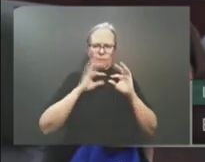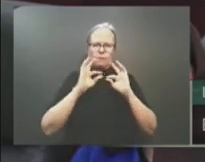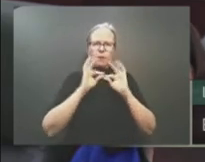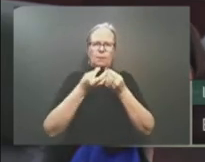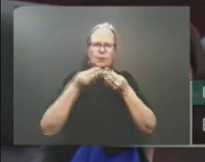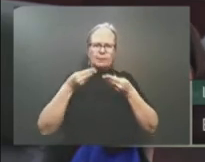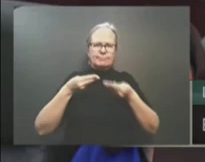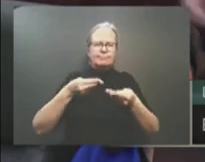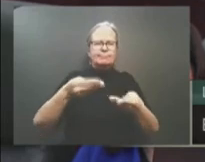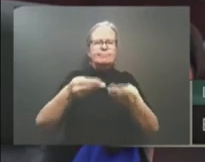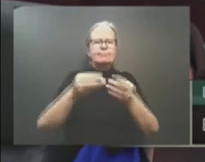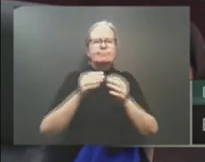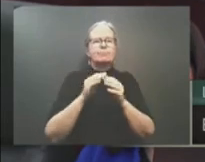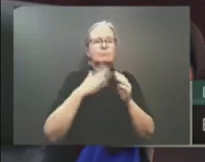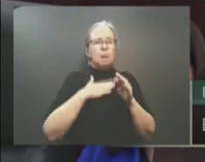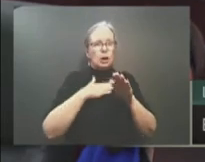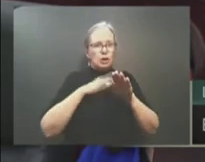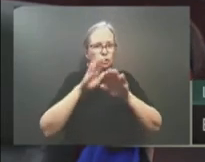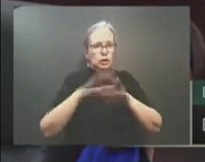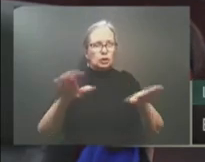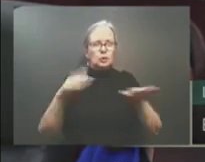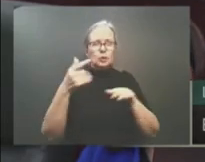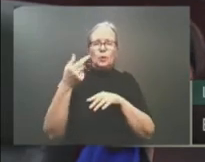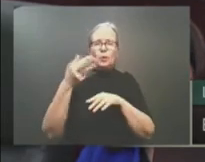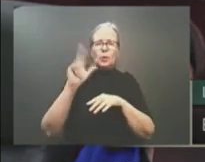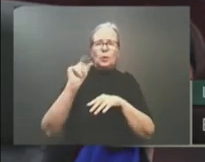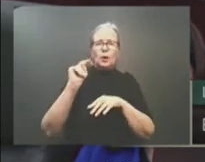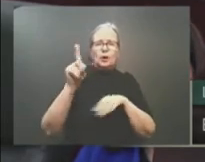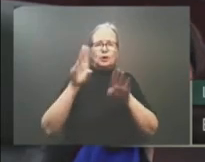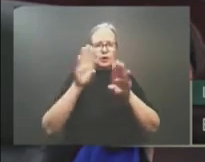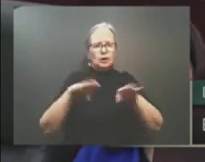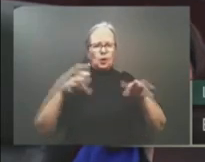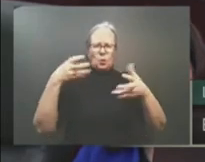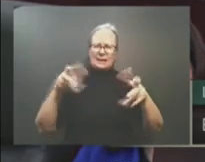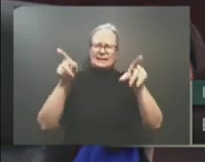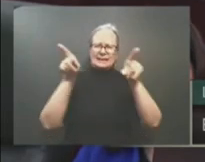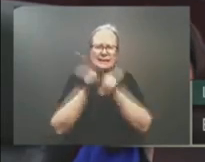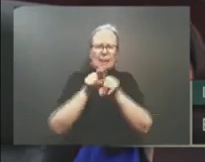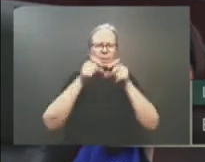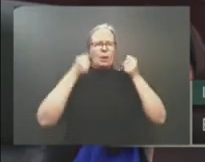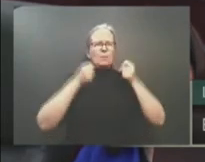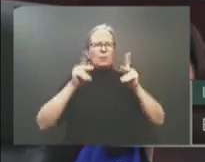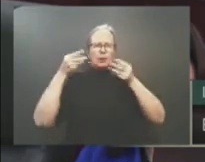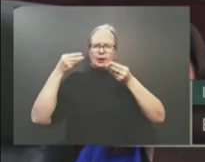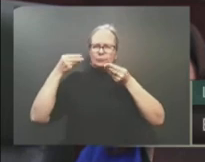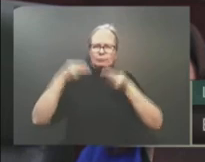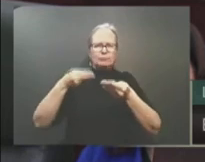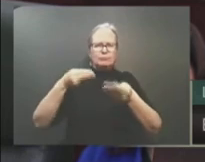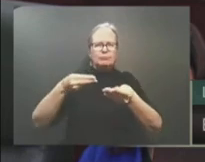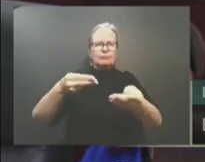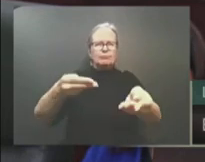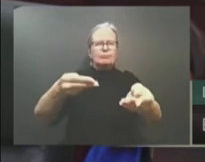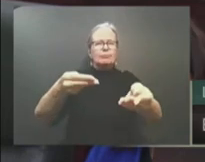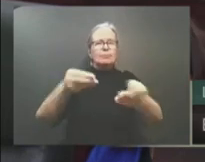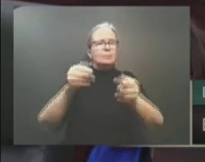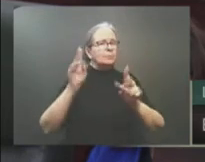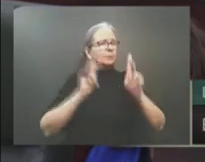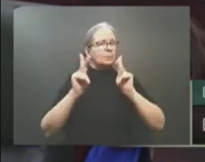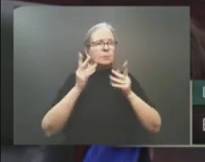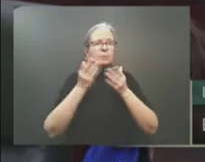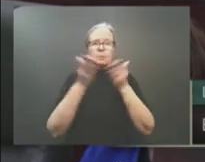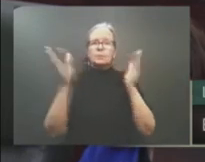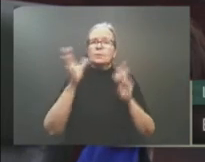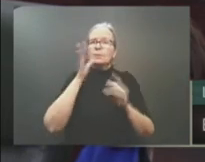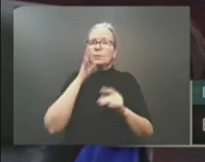and grandchildren, for people like Nick and Jessica, and those, and for those that don't yet call this